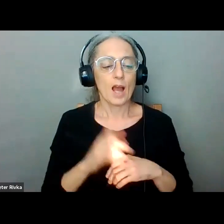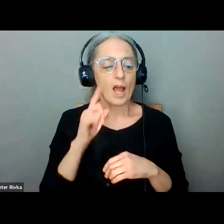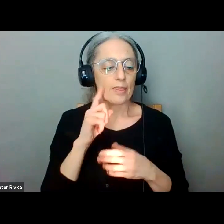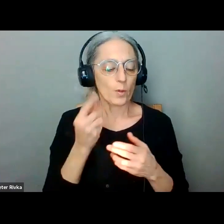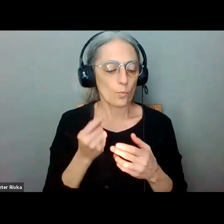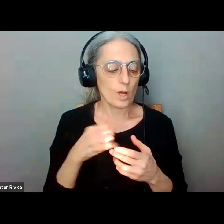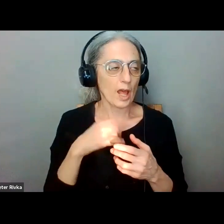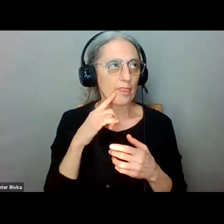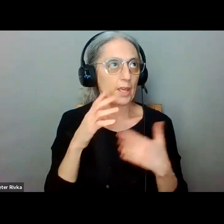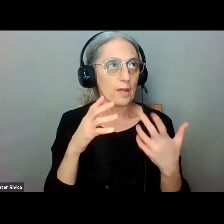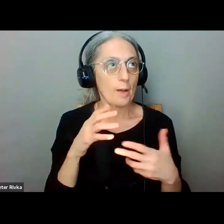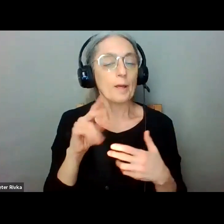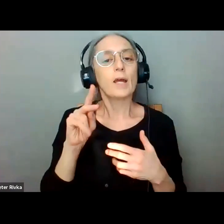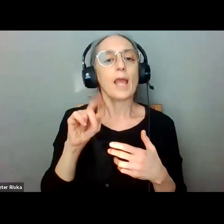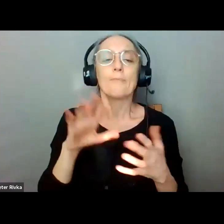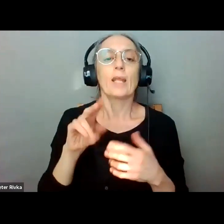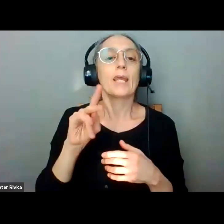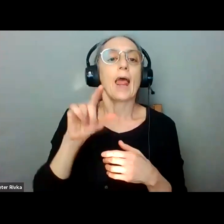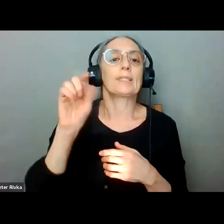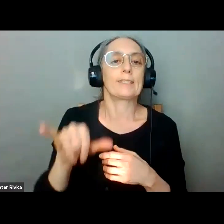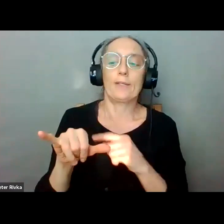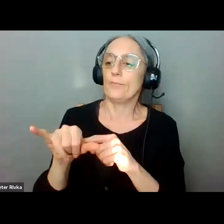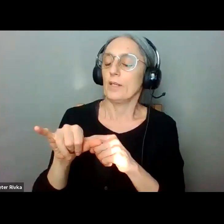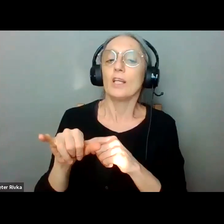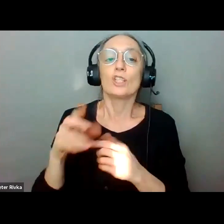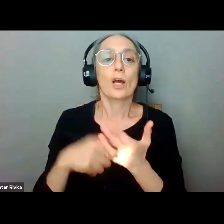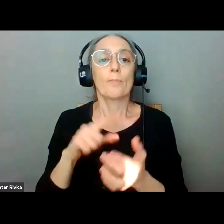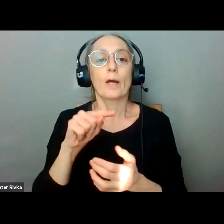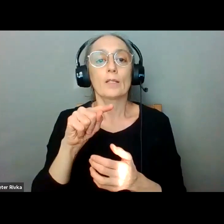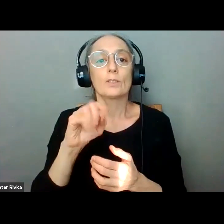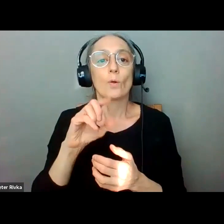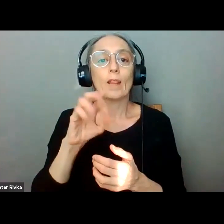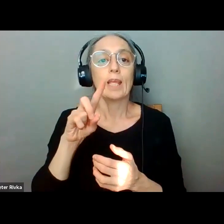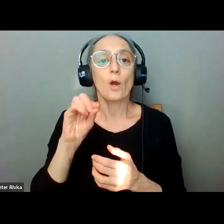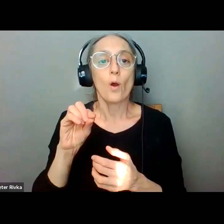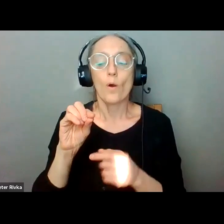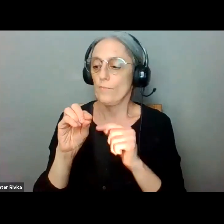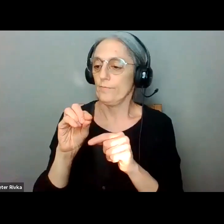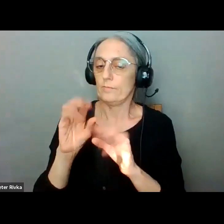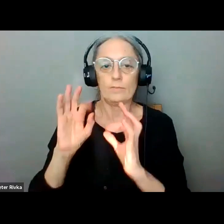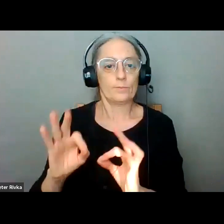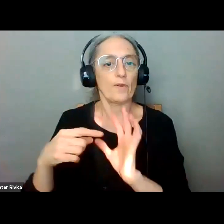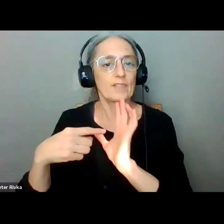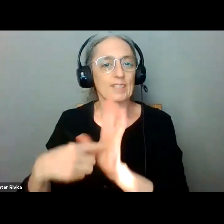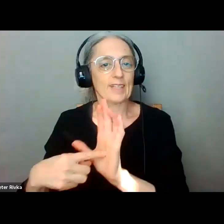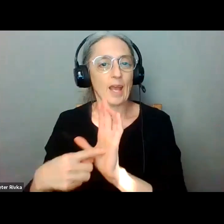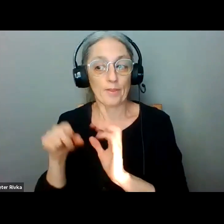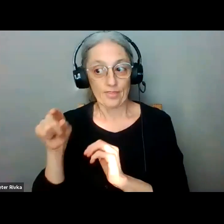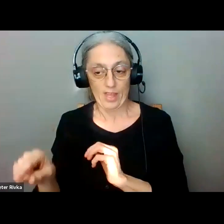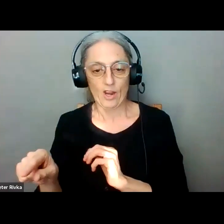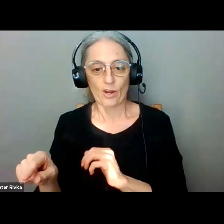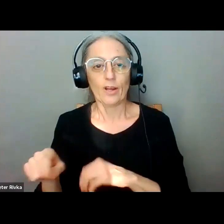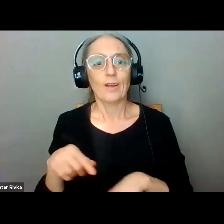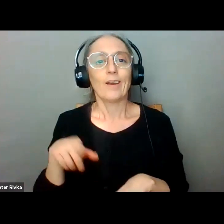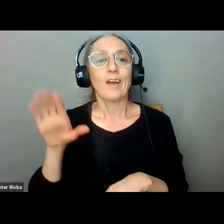what kelly kelsey uh brought up up in toledo is a prime example of of the language in a law preventing